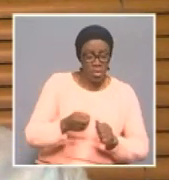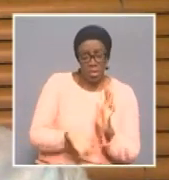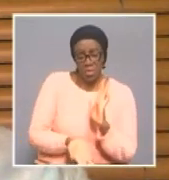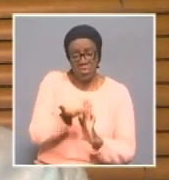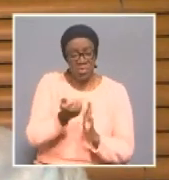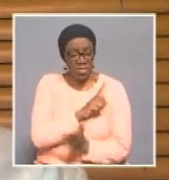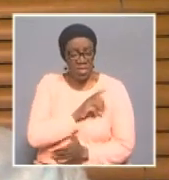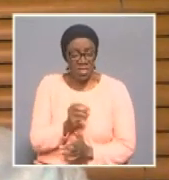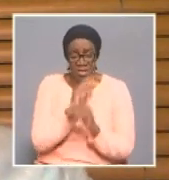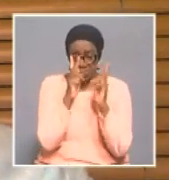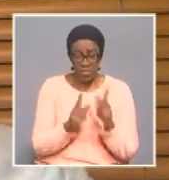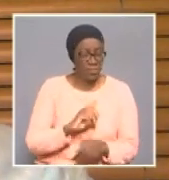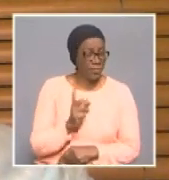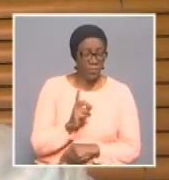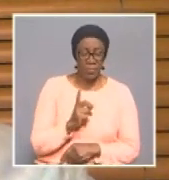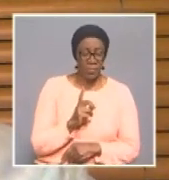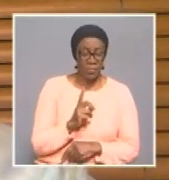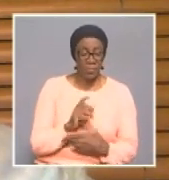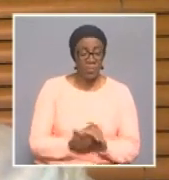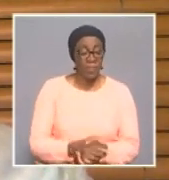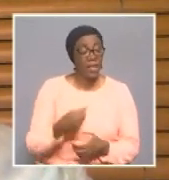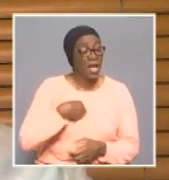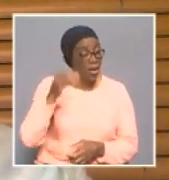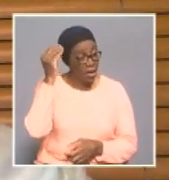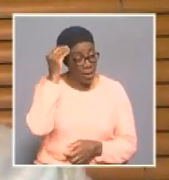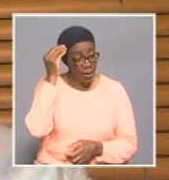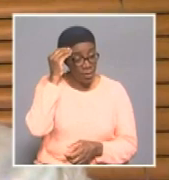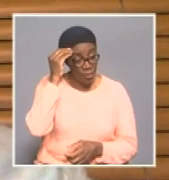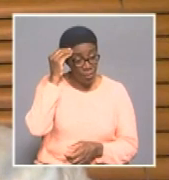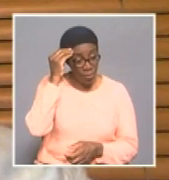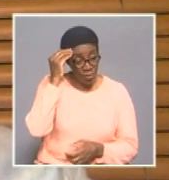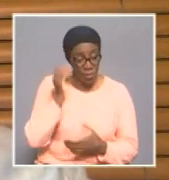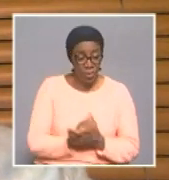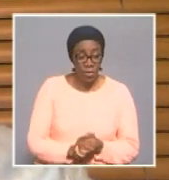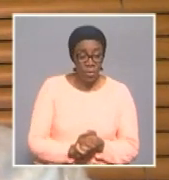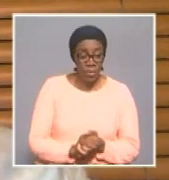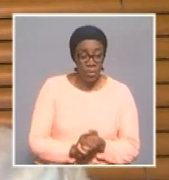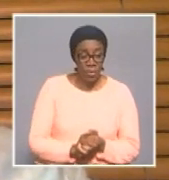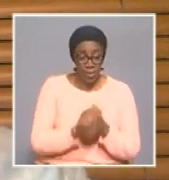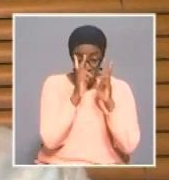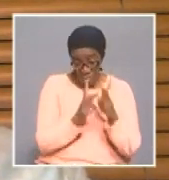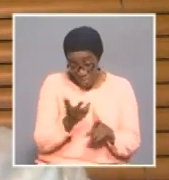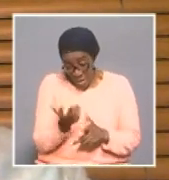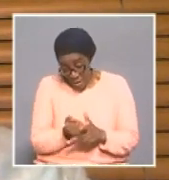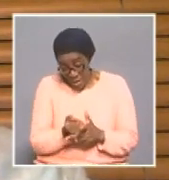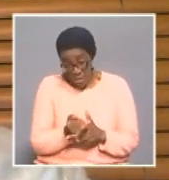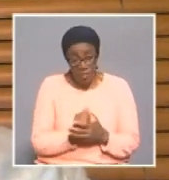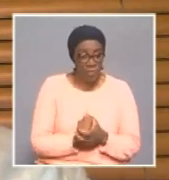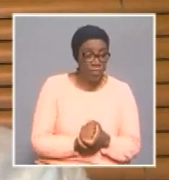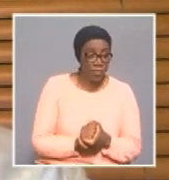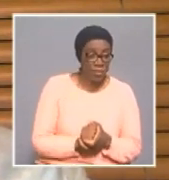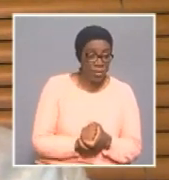people like to host home parties where they will invite people